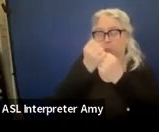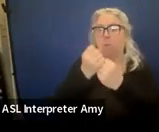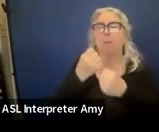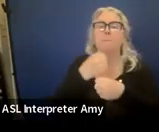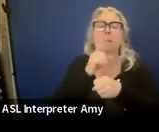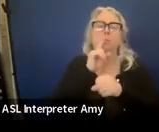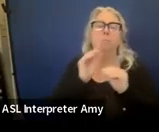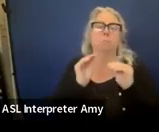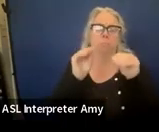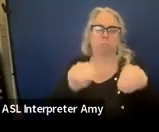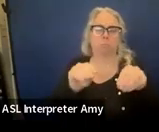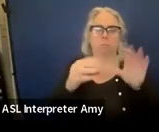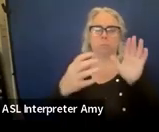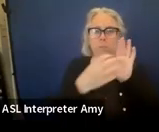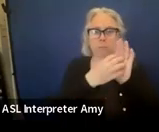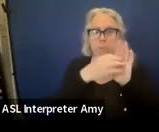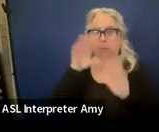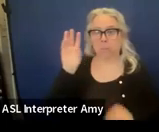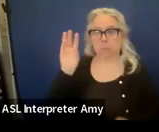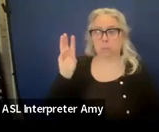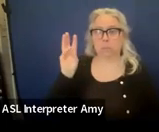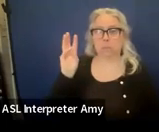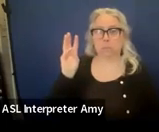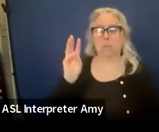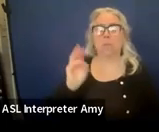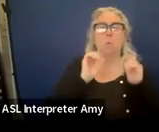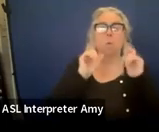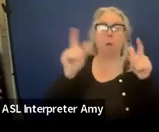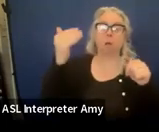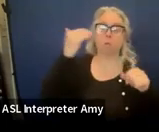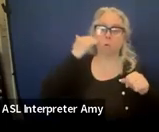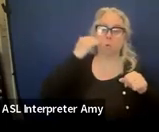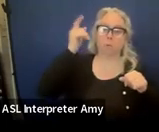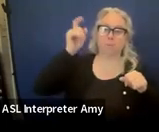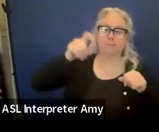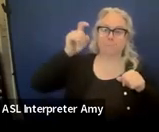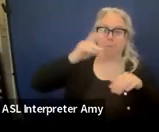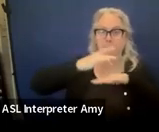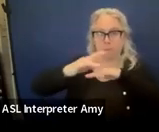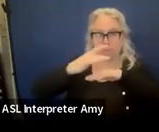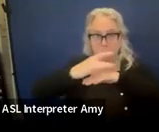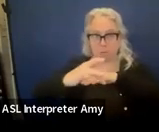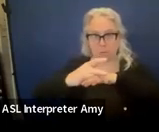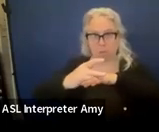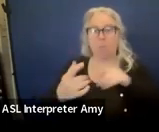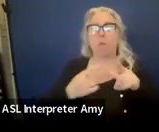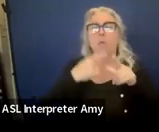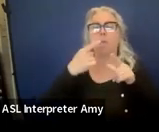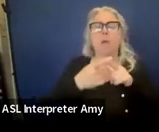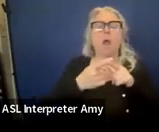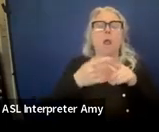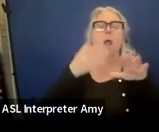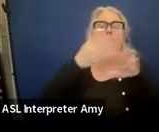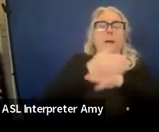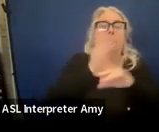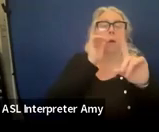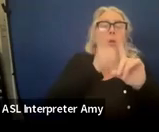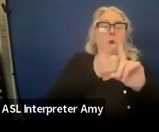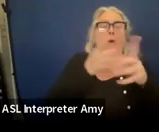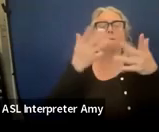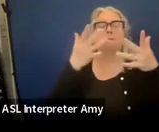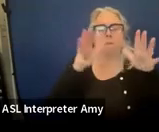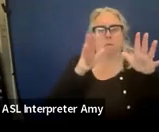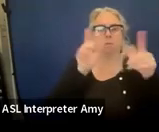in Section 6 so that everybody knows they need to be available. And then they would, once the goal is mastered